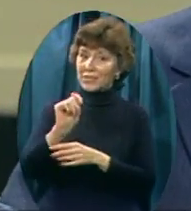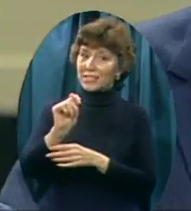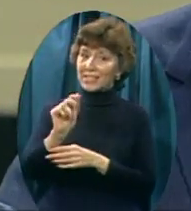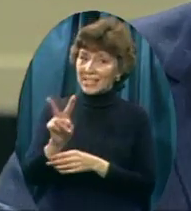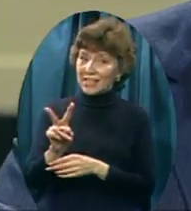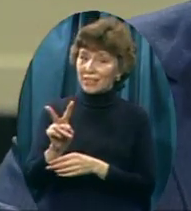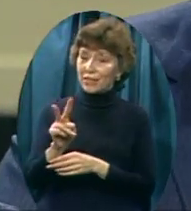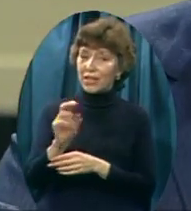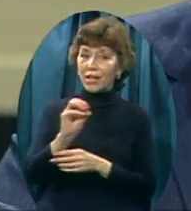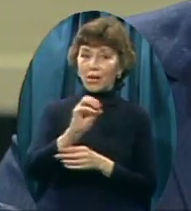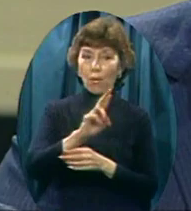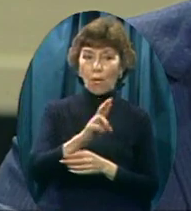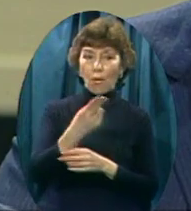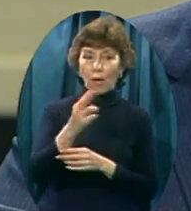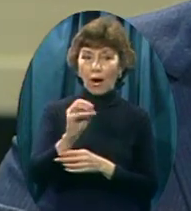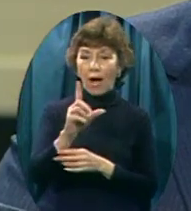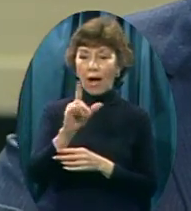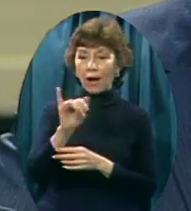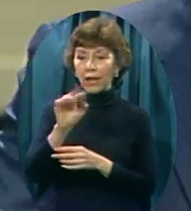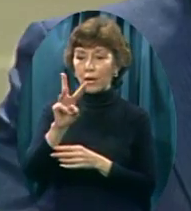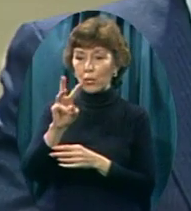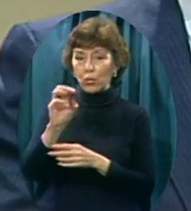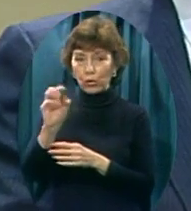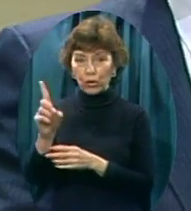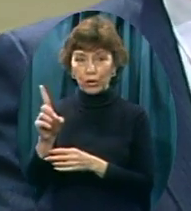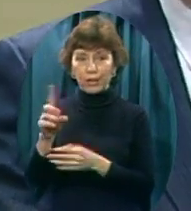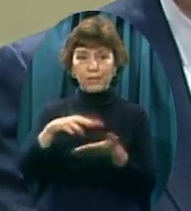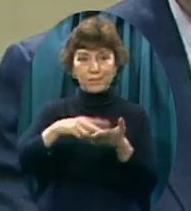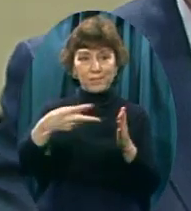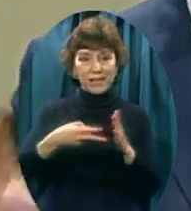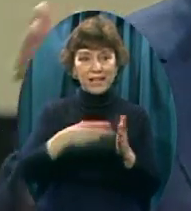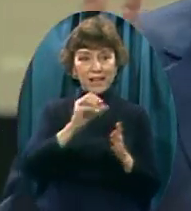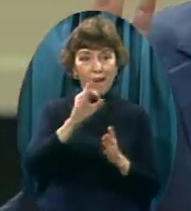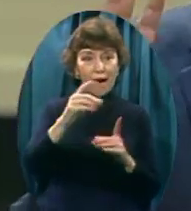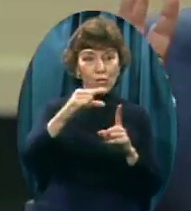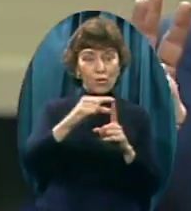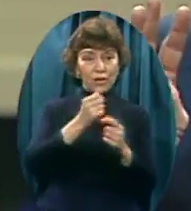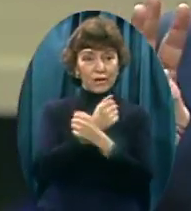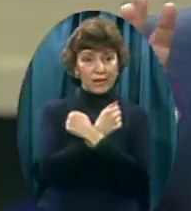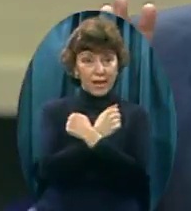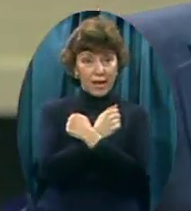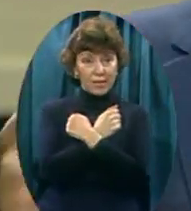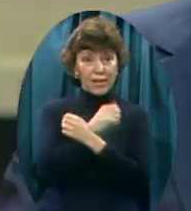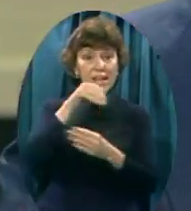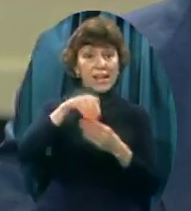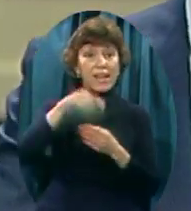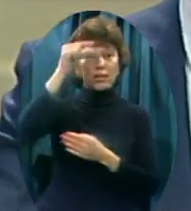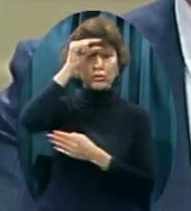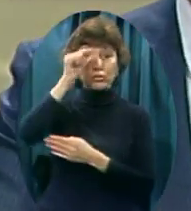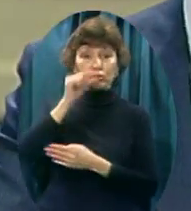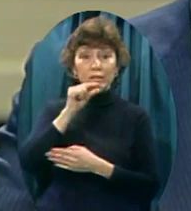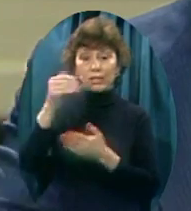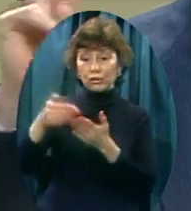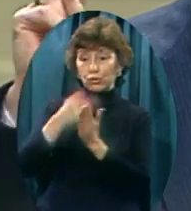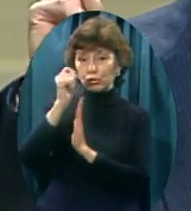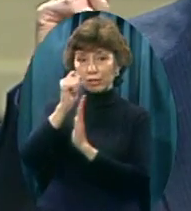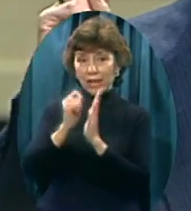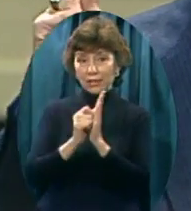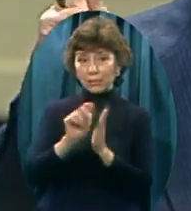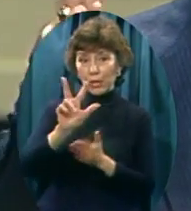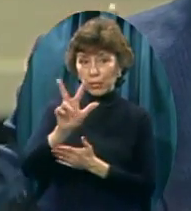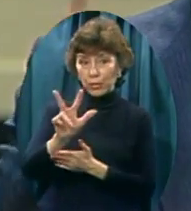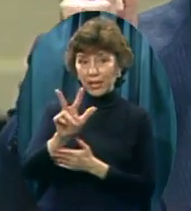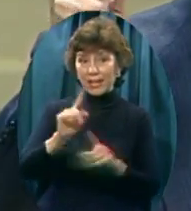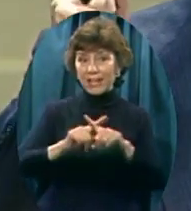Or the Hollywood industry Would give us In the Greek New Testament There are three kinds At least three kinds Of love mentioned Two